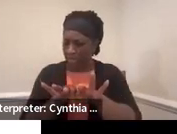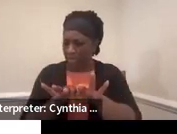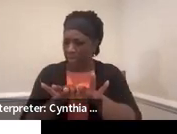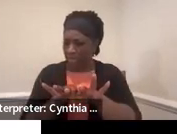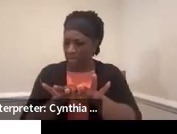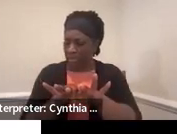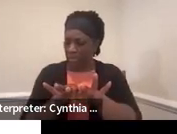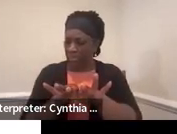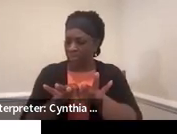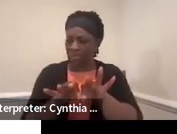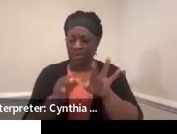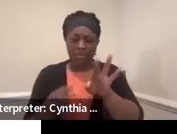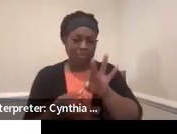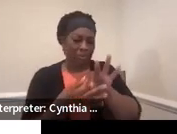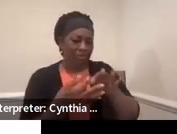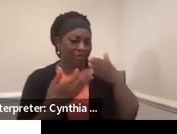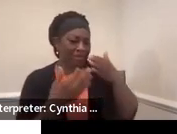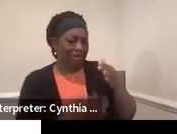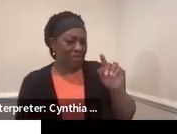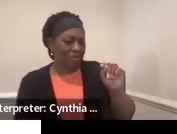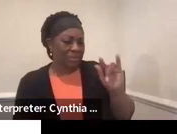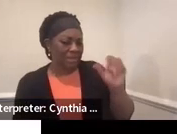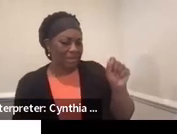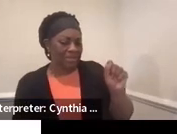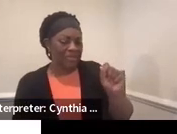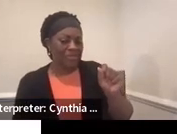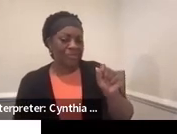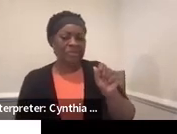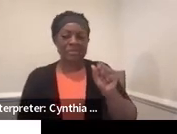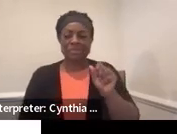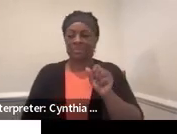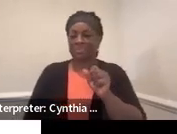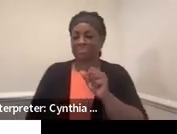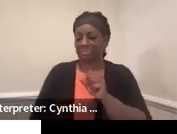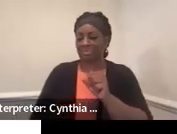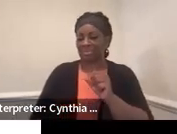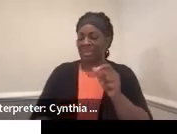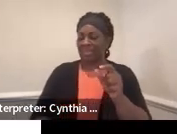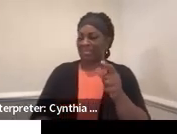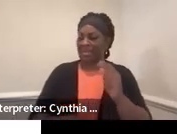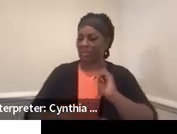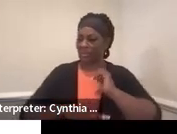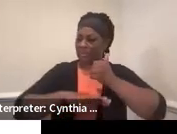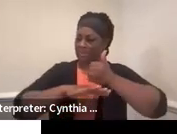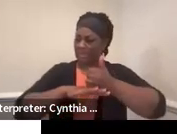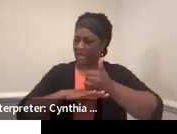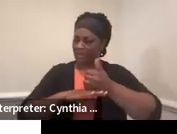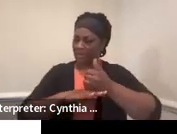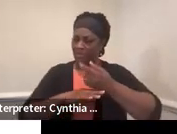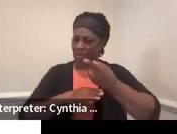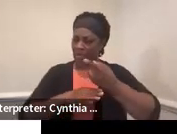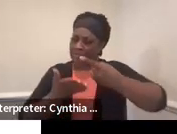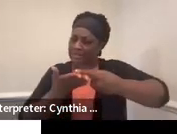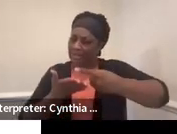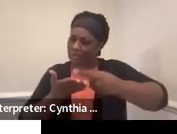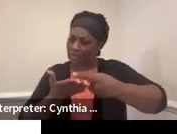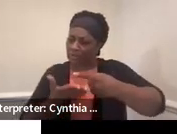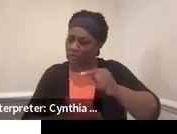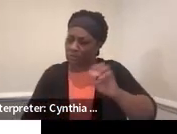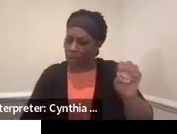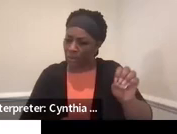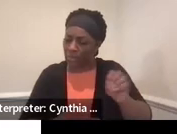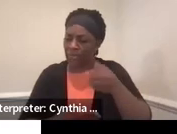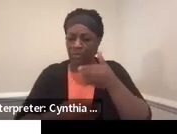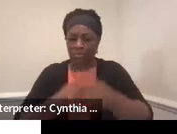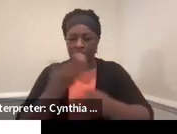Perfect. Thank you, Titus. So that's the tone that we're really setting today. We want this whole process to be